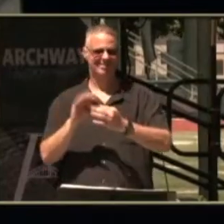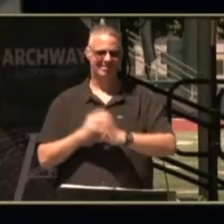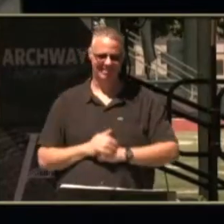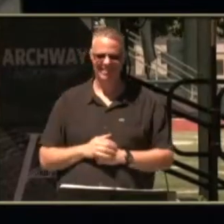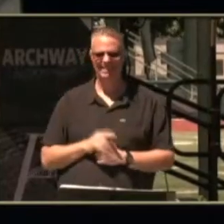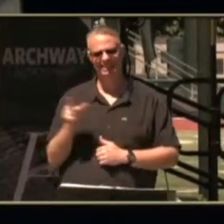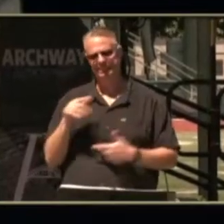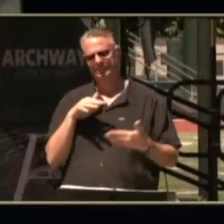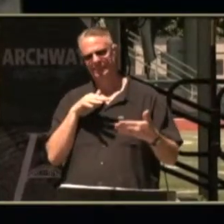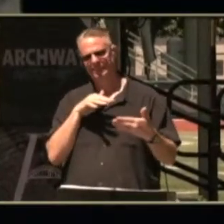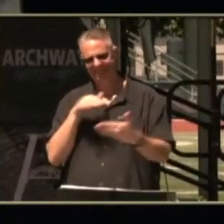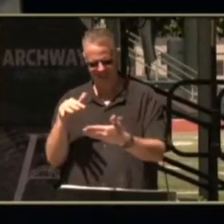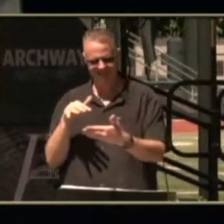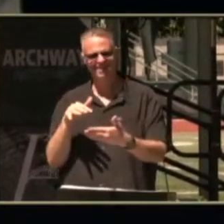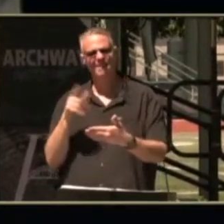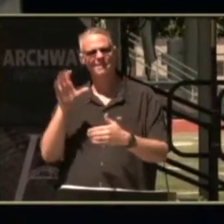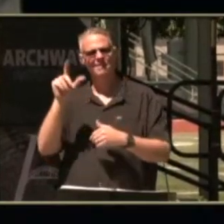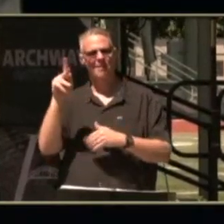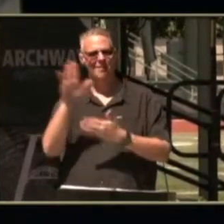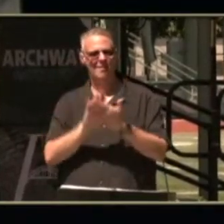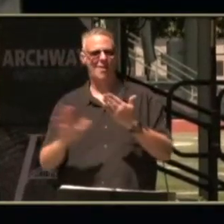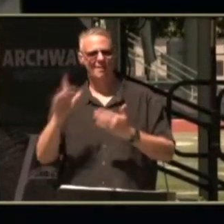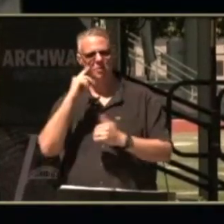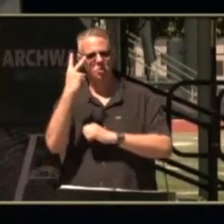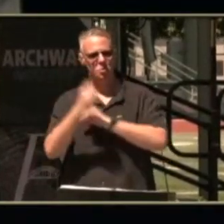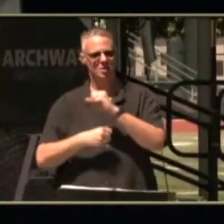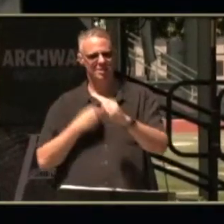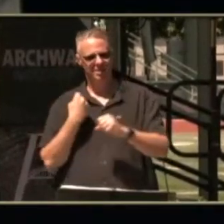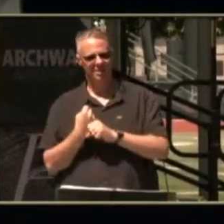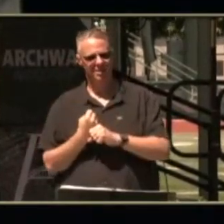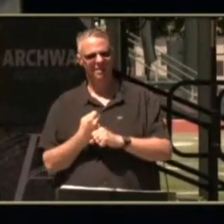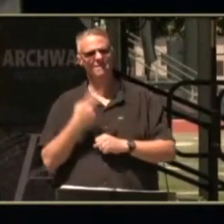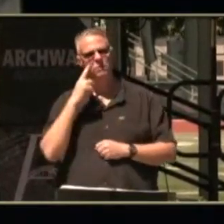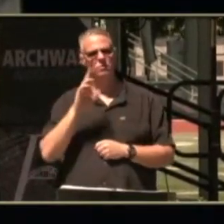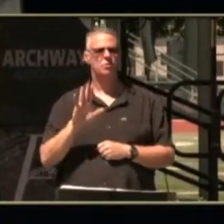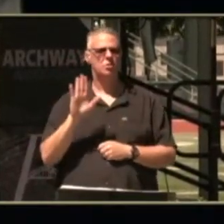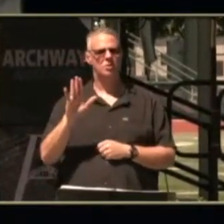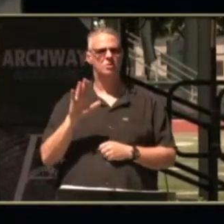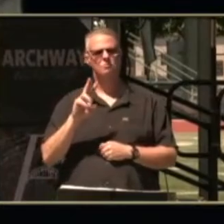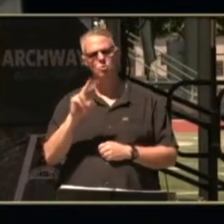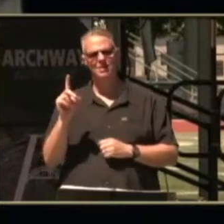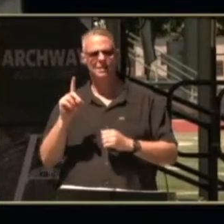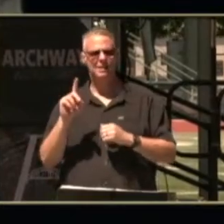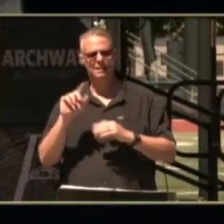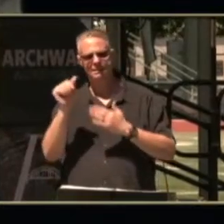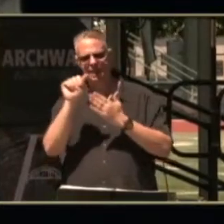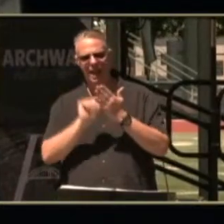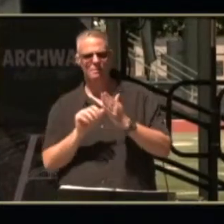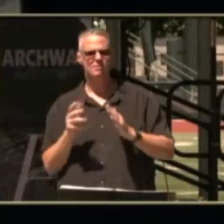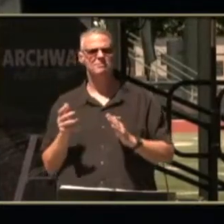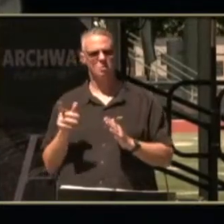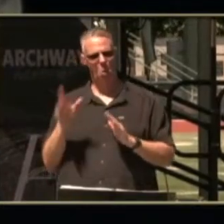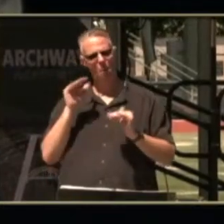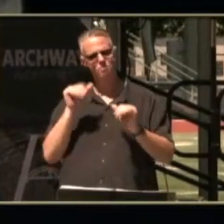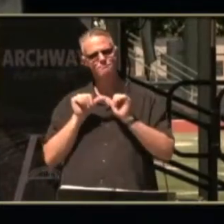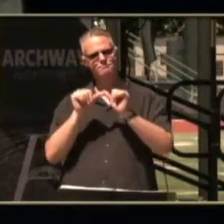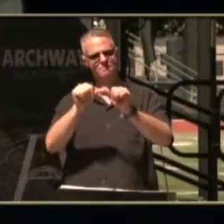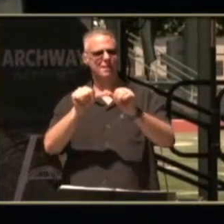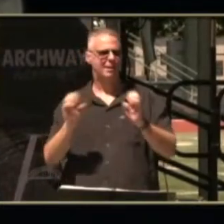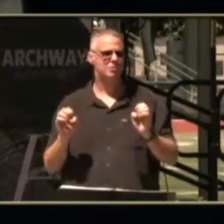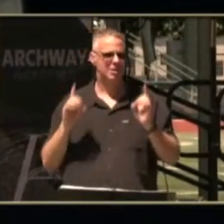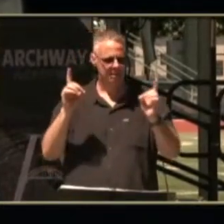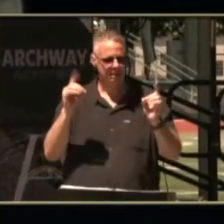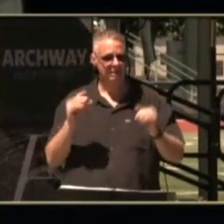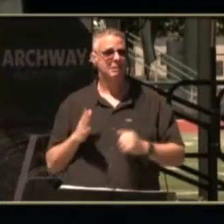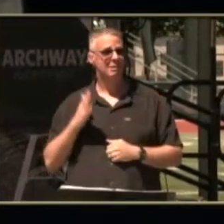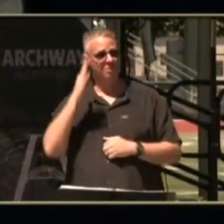studying as he said out at clark college for two years studying 2d animation and he hopes to continue his education and